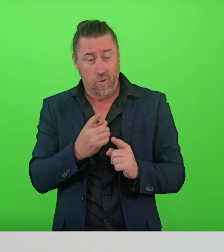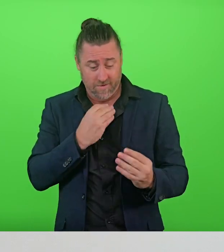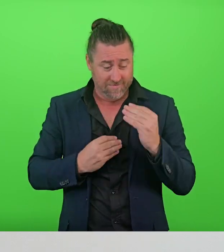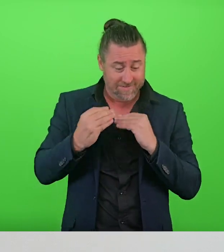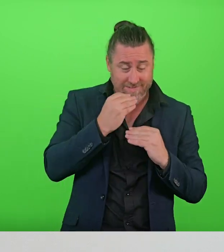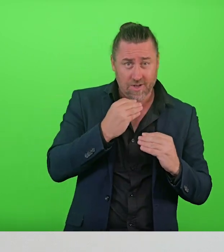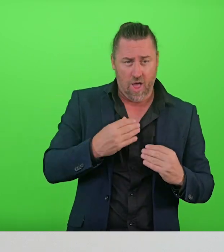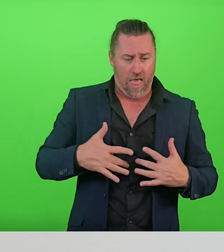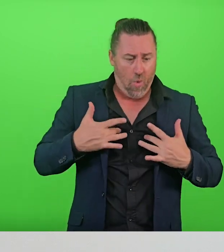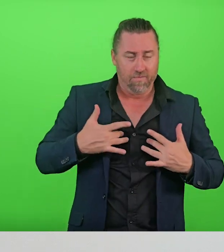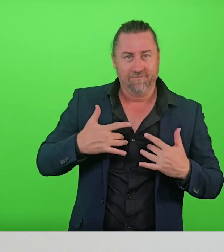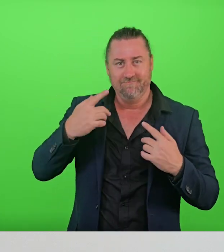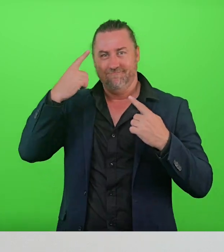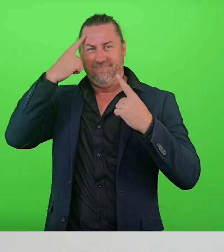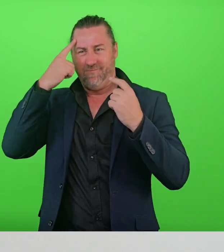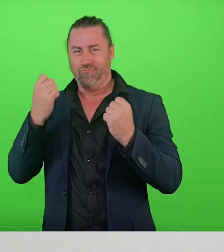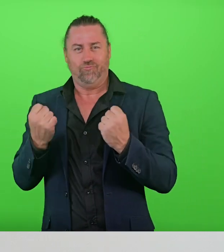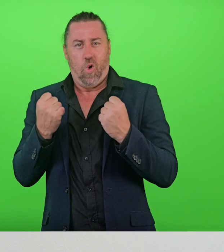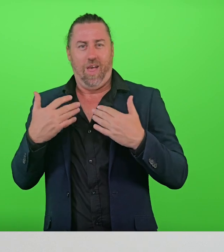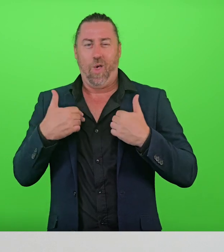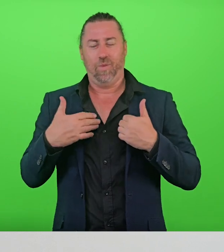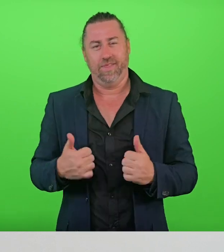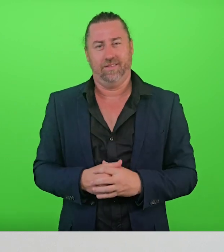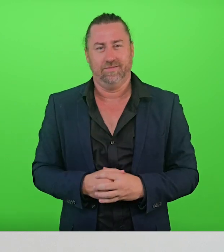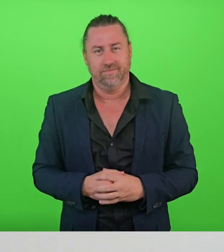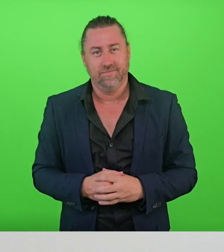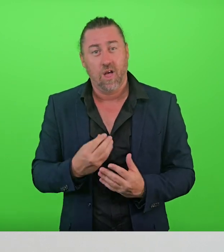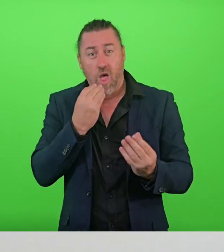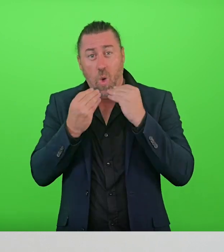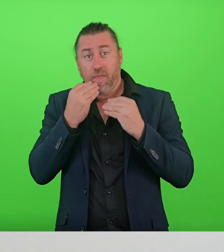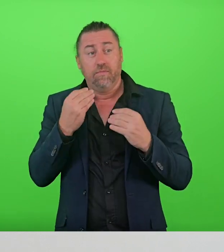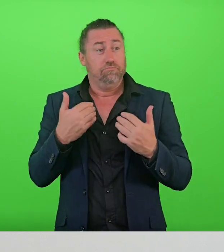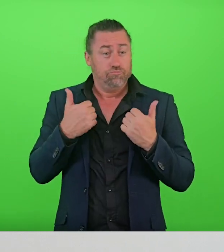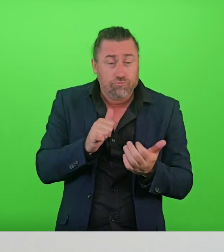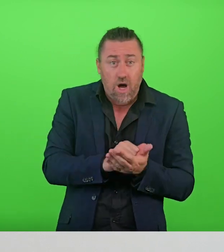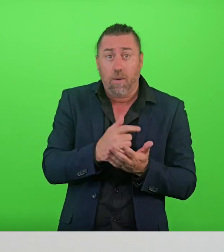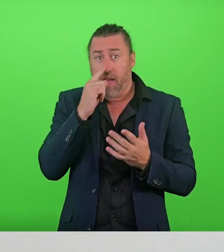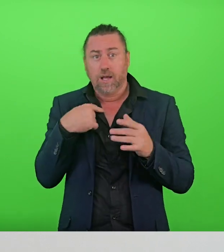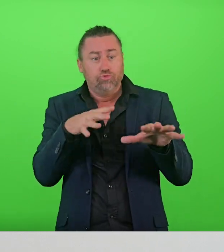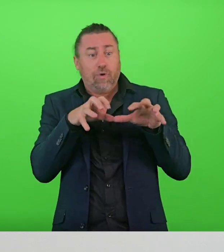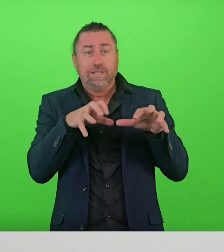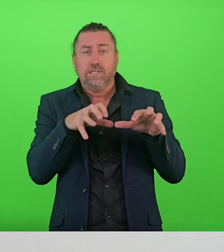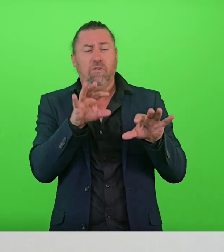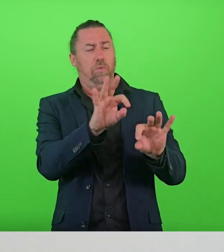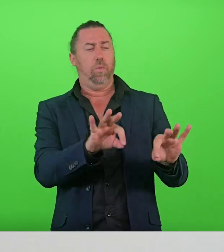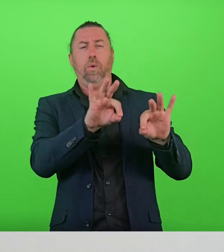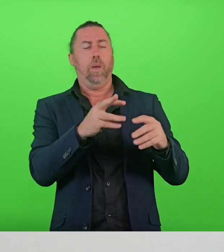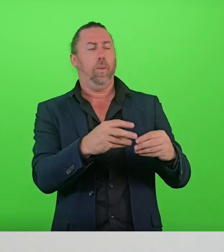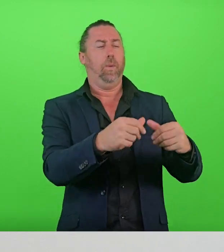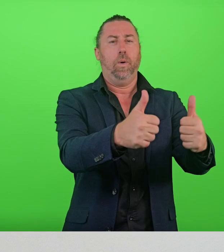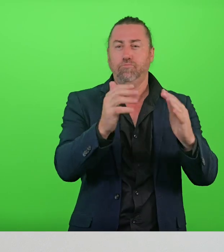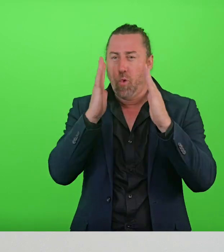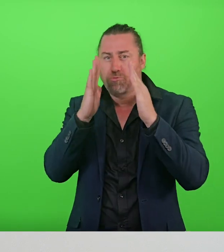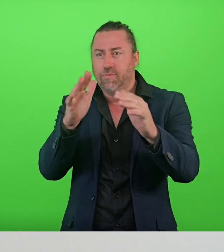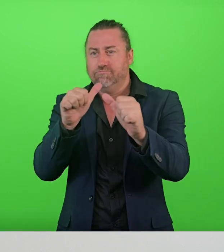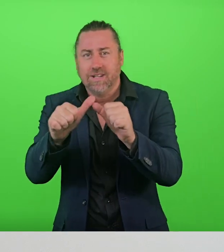we eat and how we feel. A healthy diet is linked with better stress management, concentration and overall